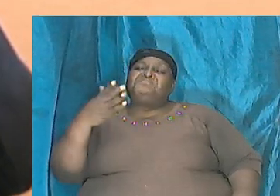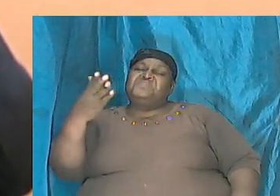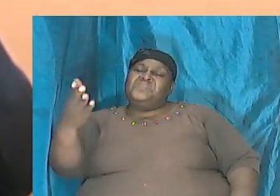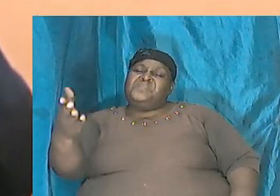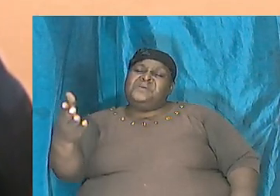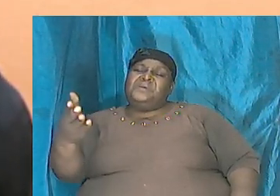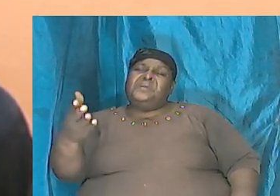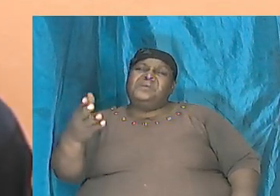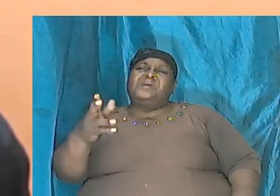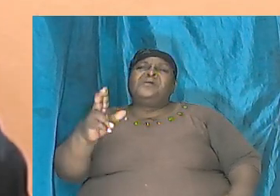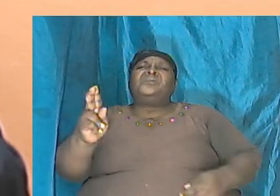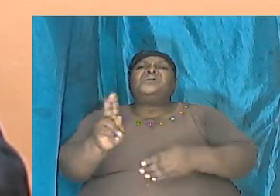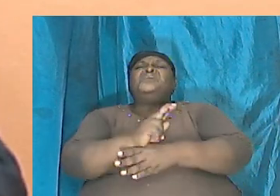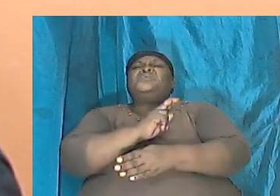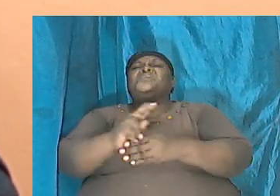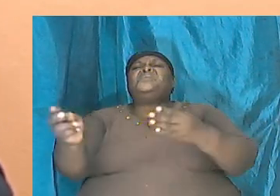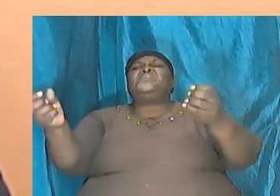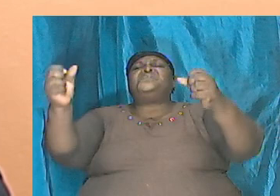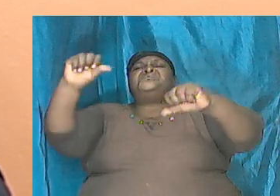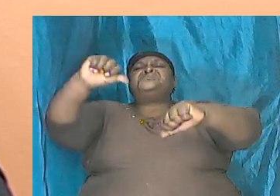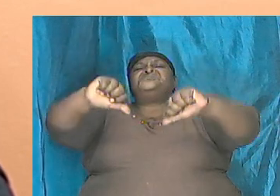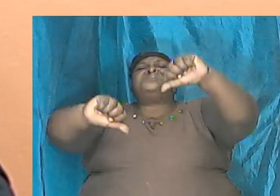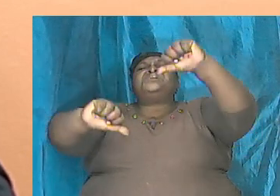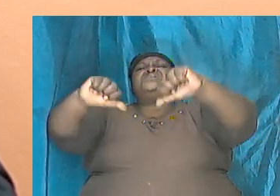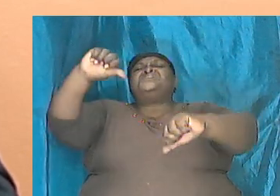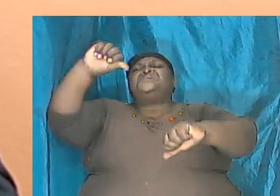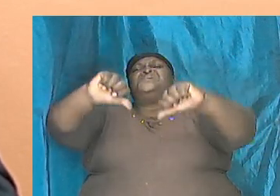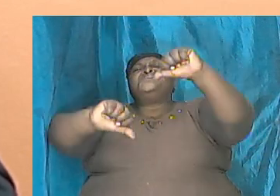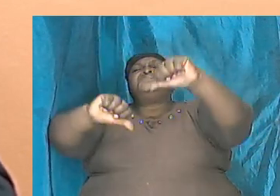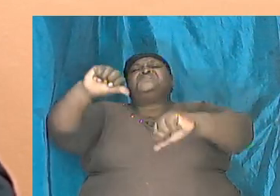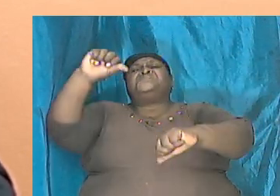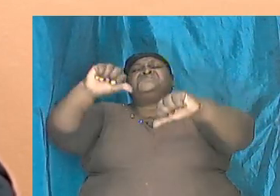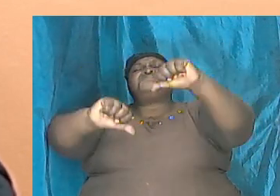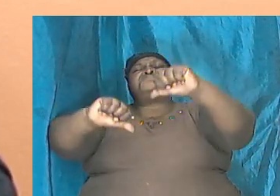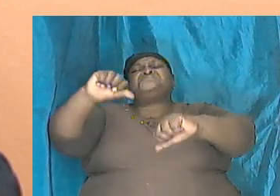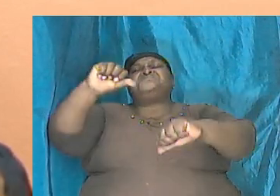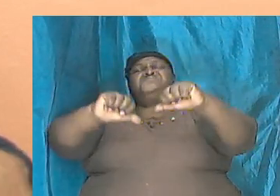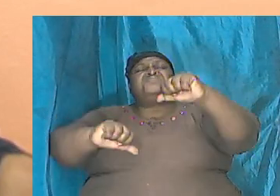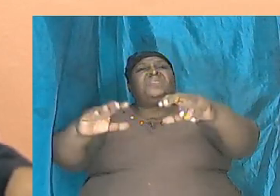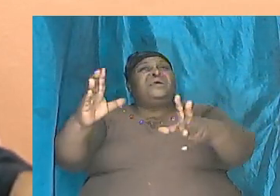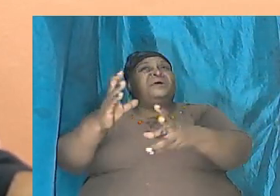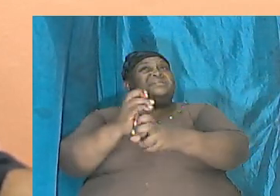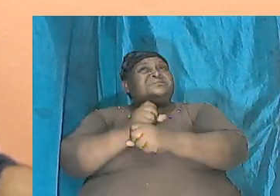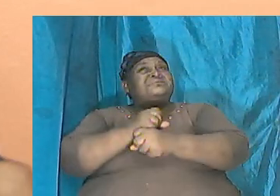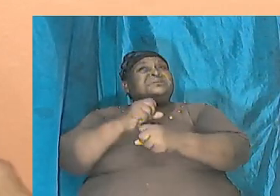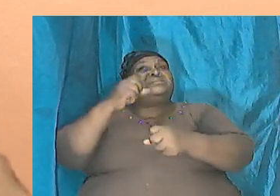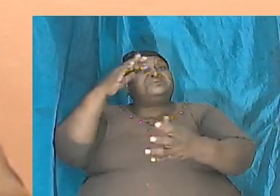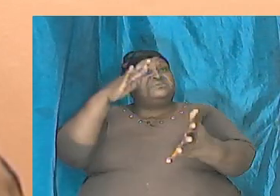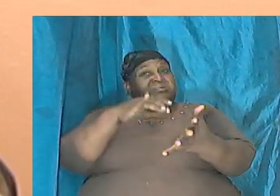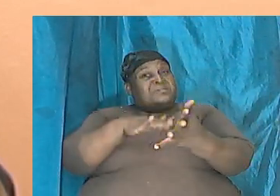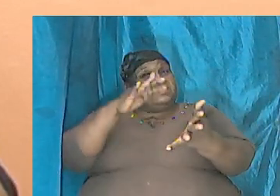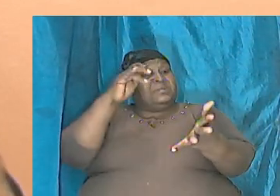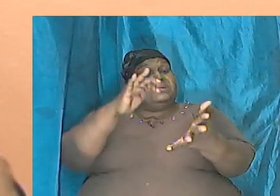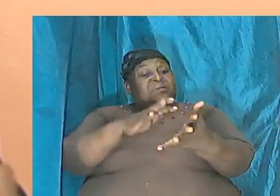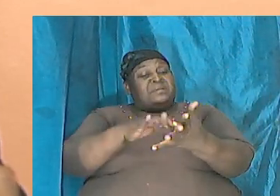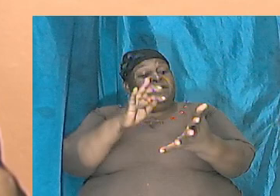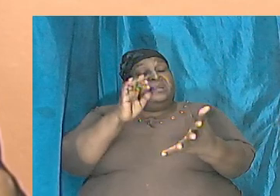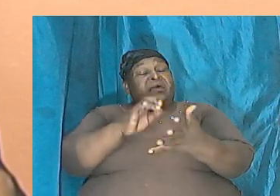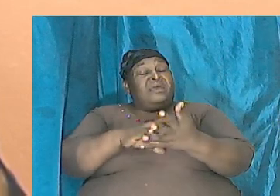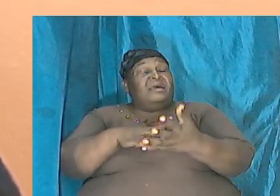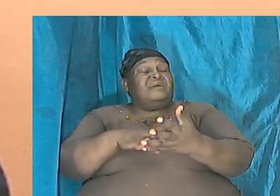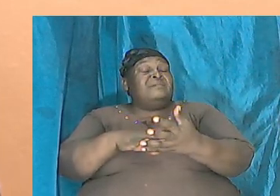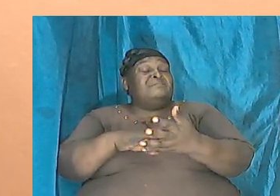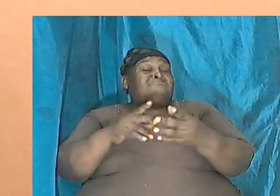scientific analysis and they have taken studies and they have done a lot of